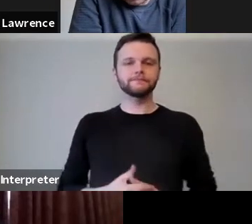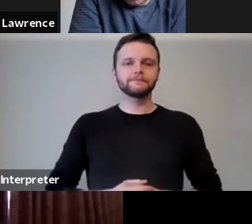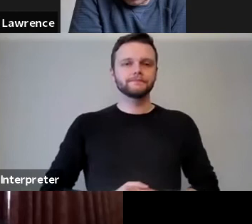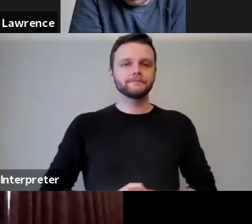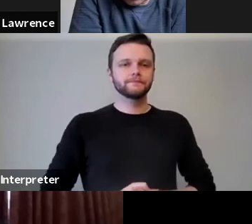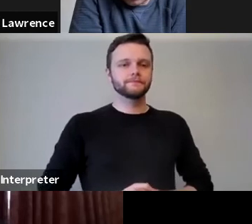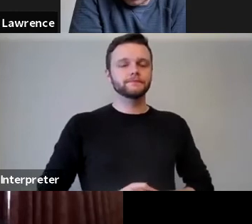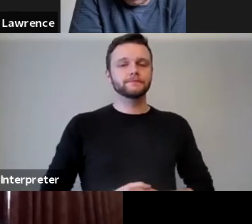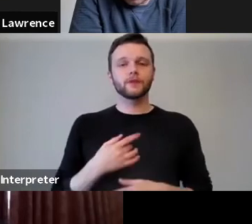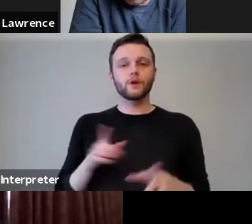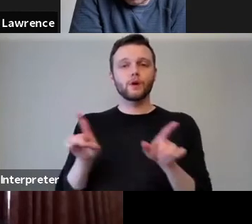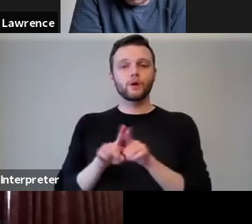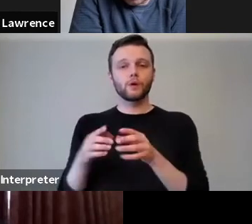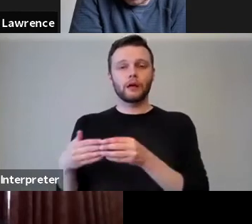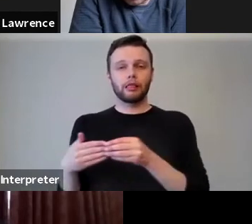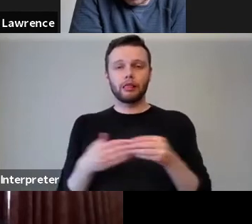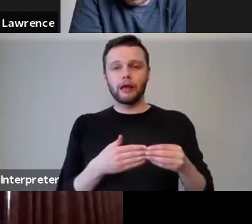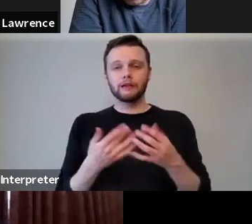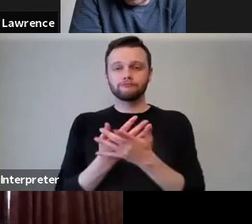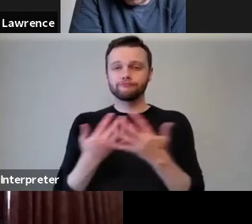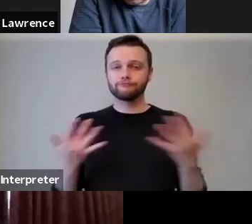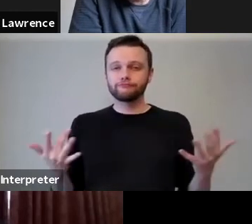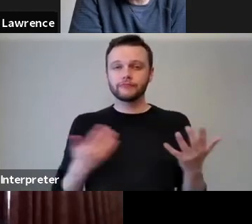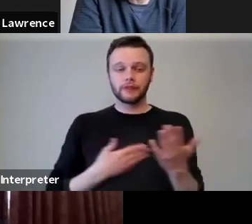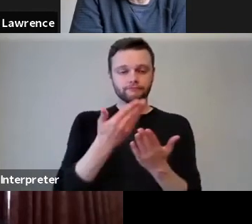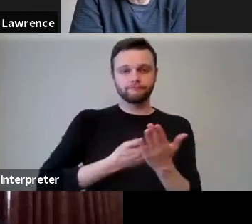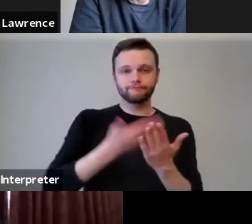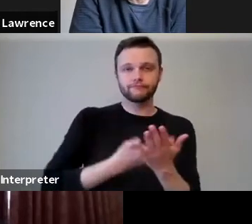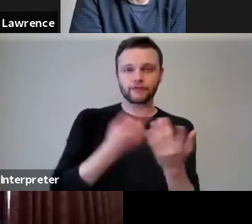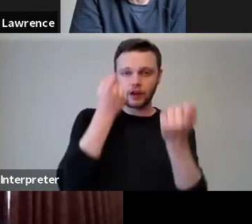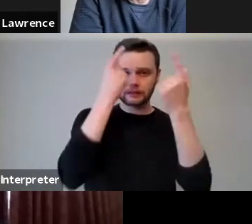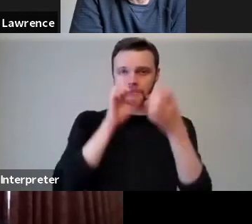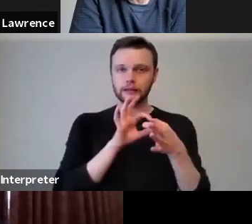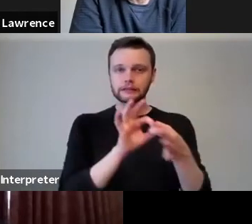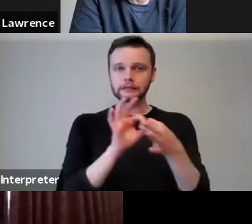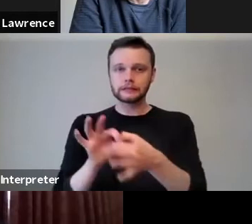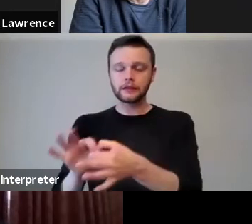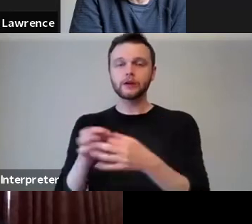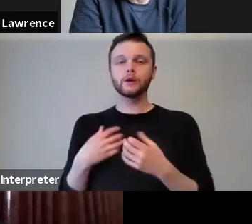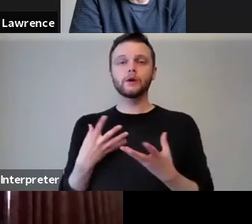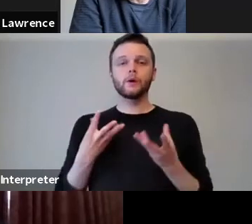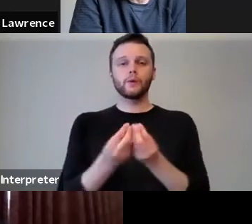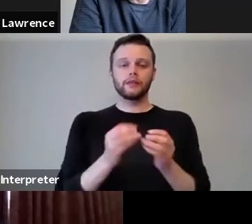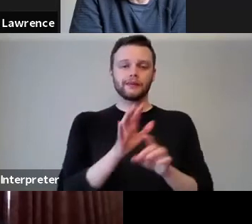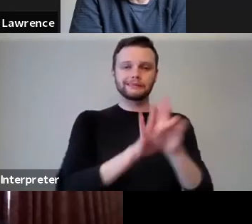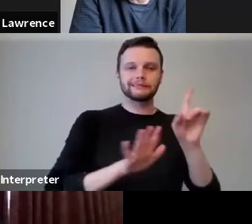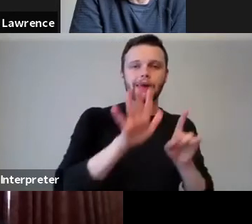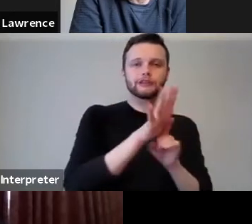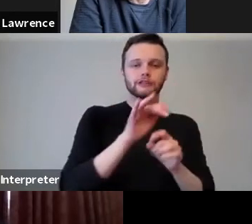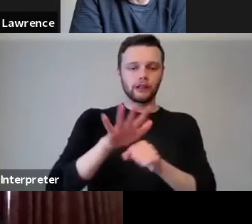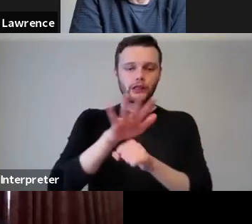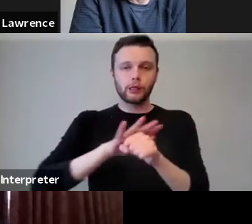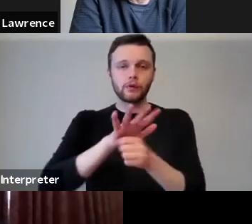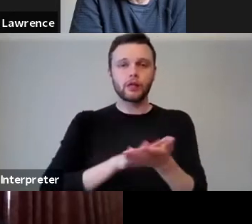We also lead out a number of the memorandum of understanding with key national and local cultural organisations